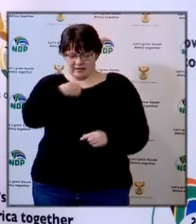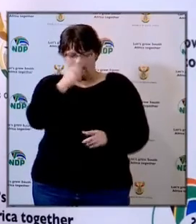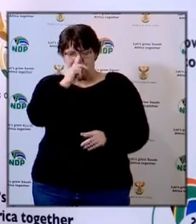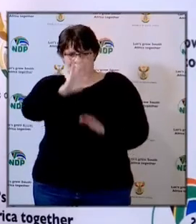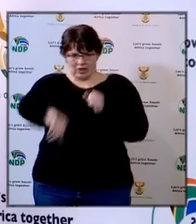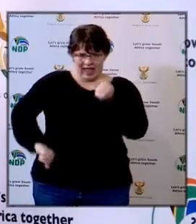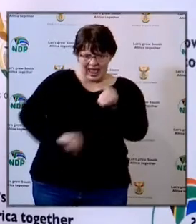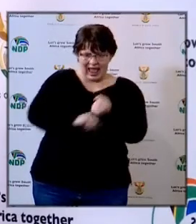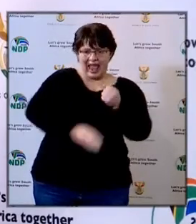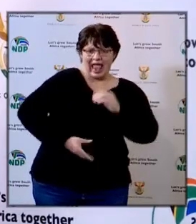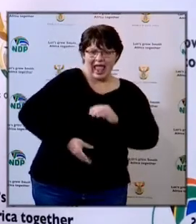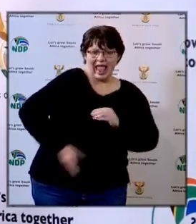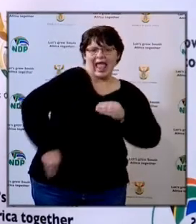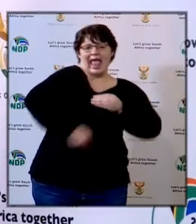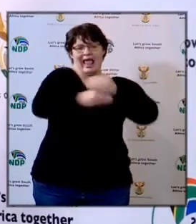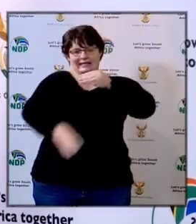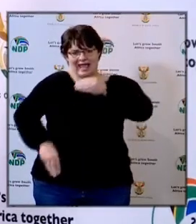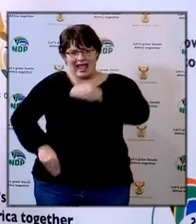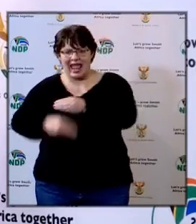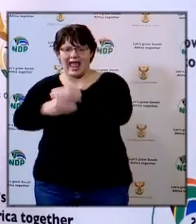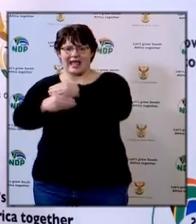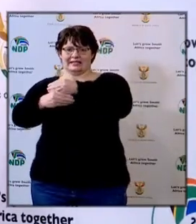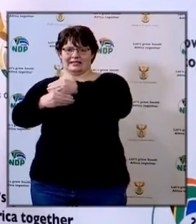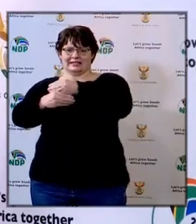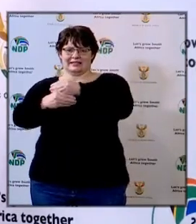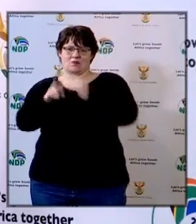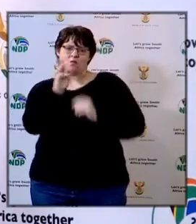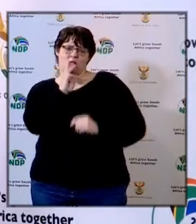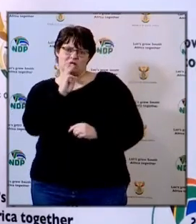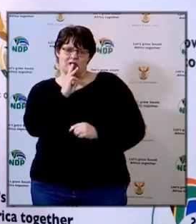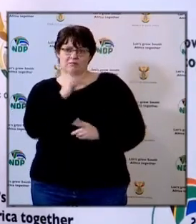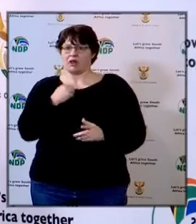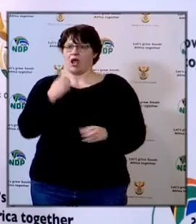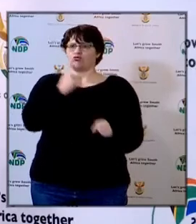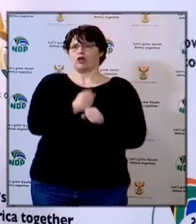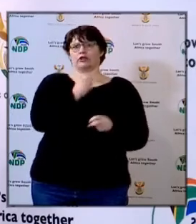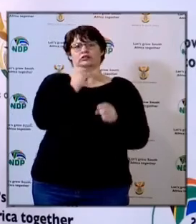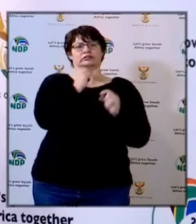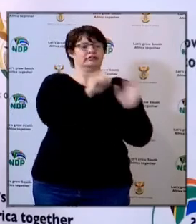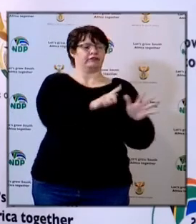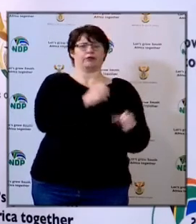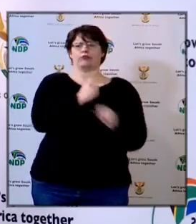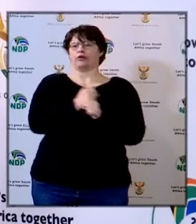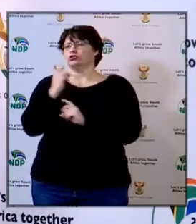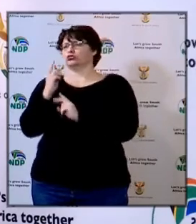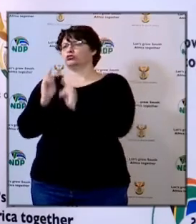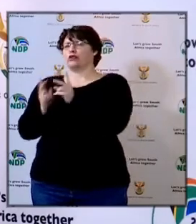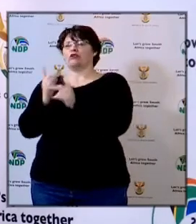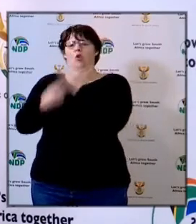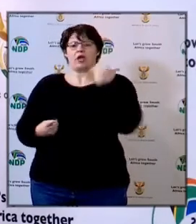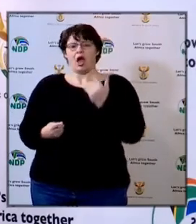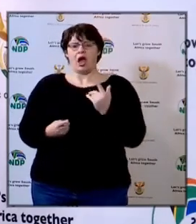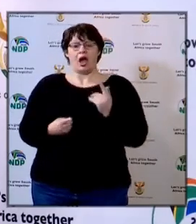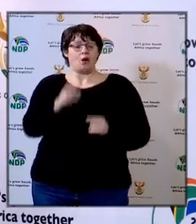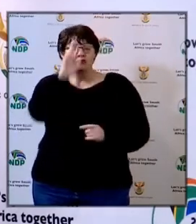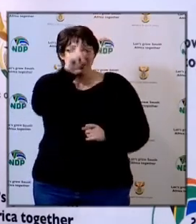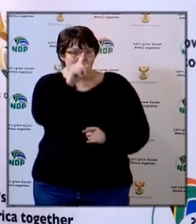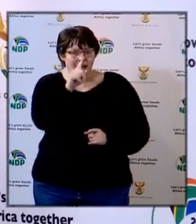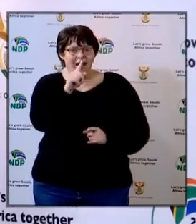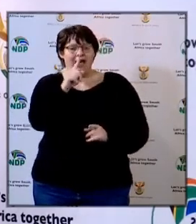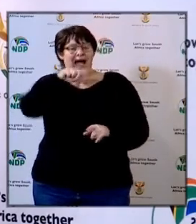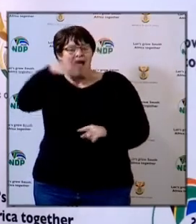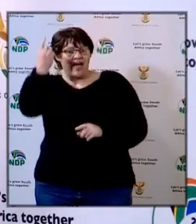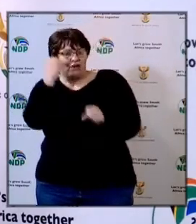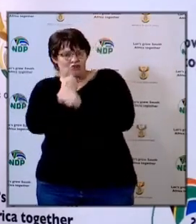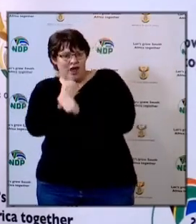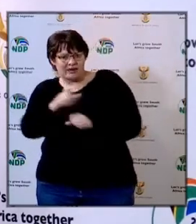augmentation that the schools require not only for the grade 12 learners and the grade 7 learners, but the rest of the